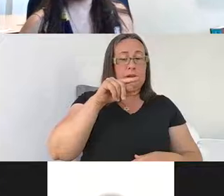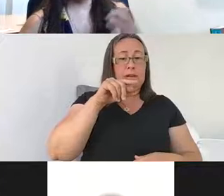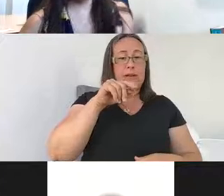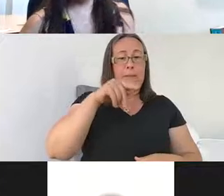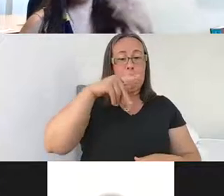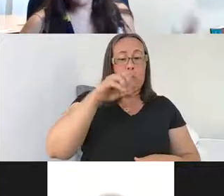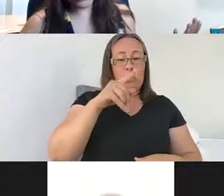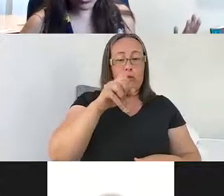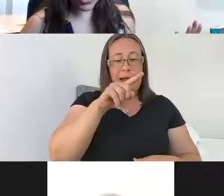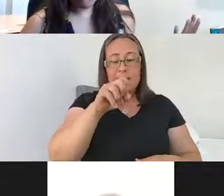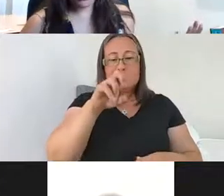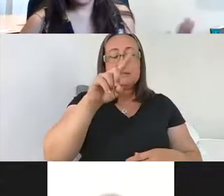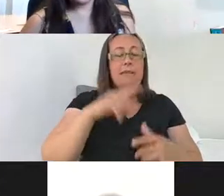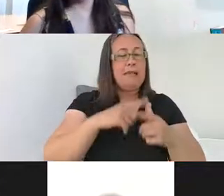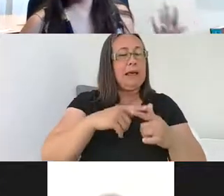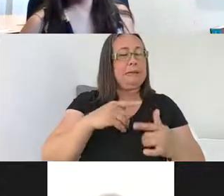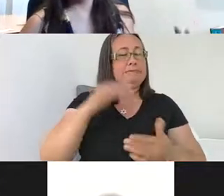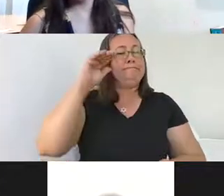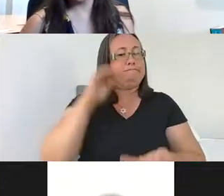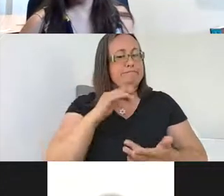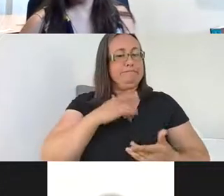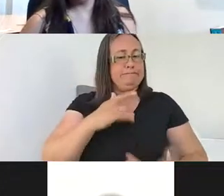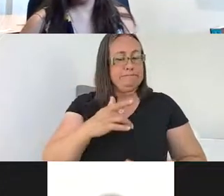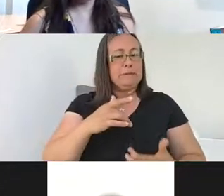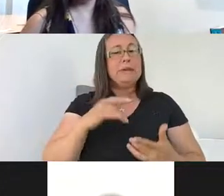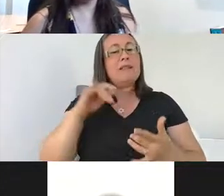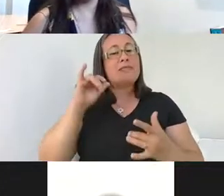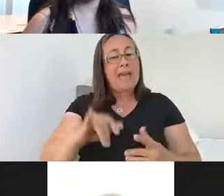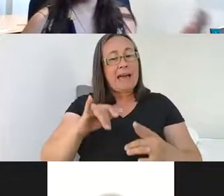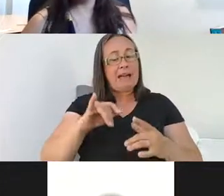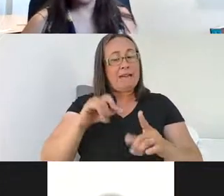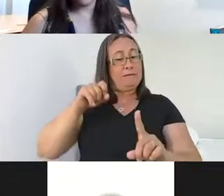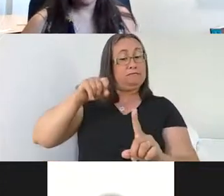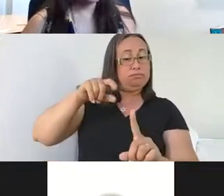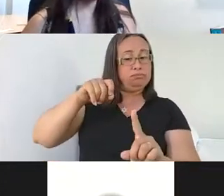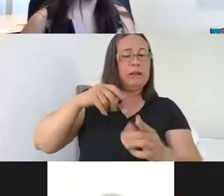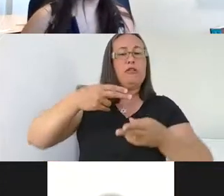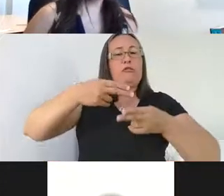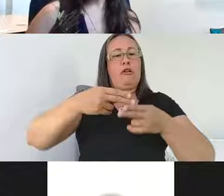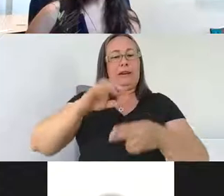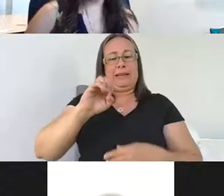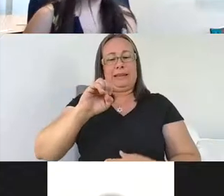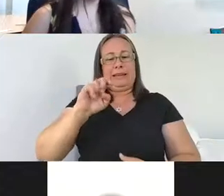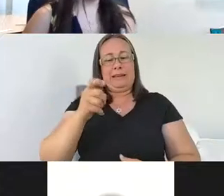action potential. So this likelihood of firing an action potential is what we refer to as excitability of a neuron.